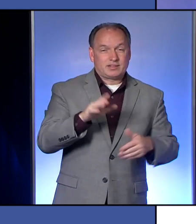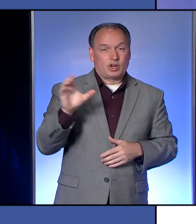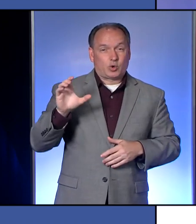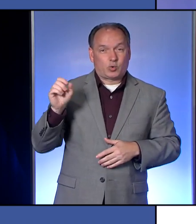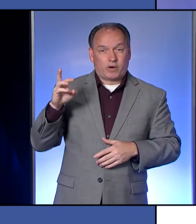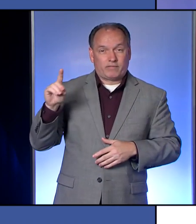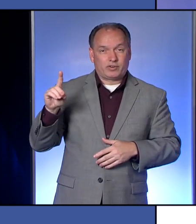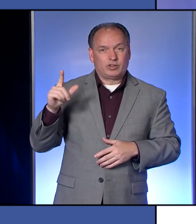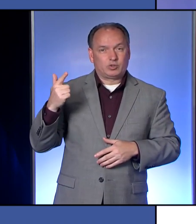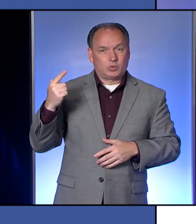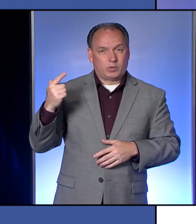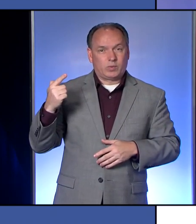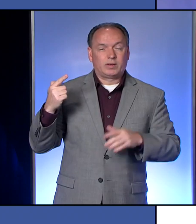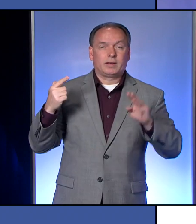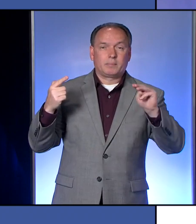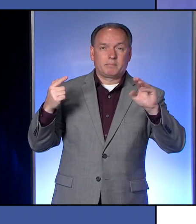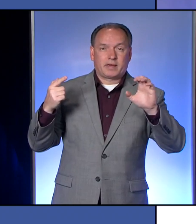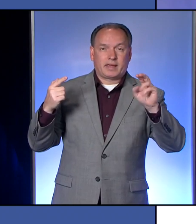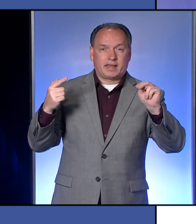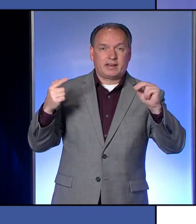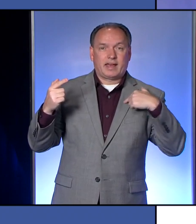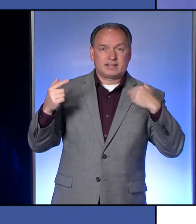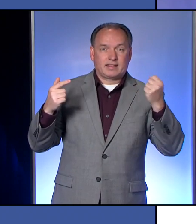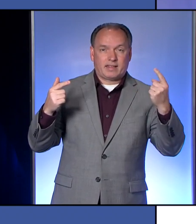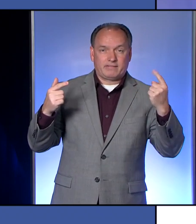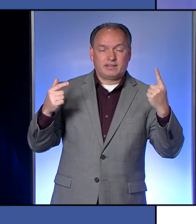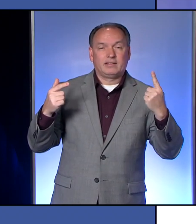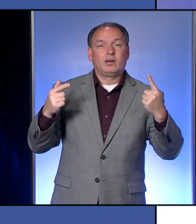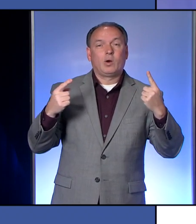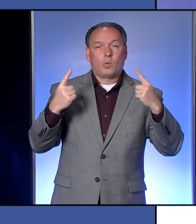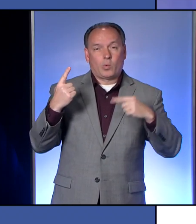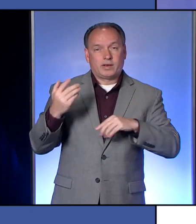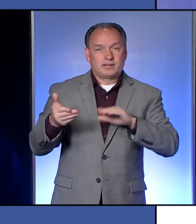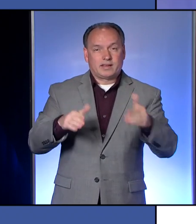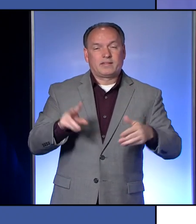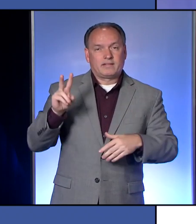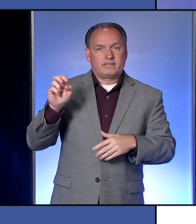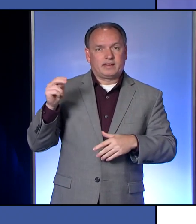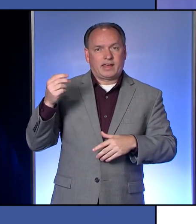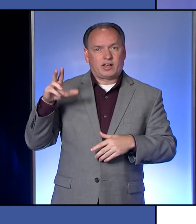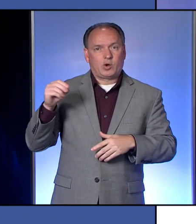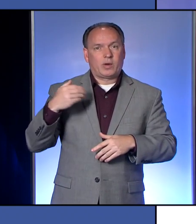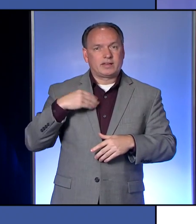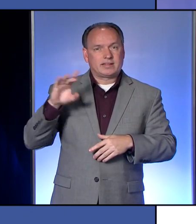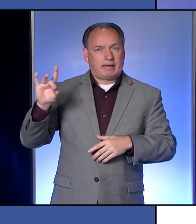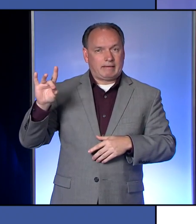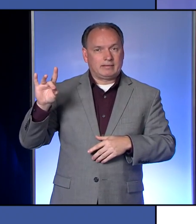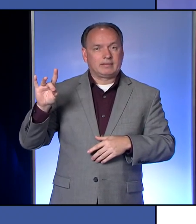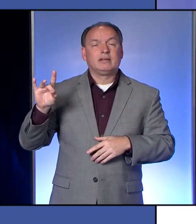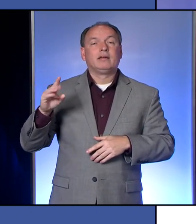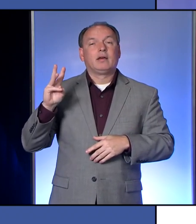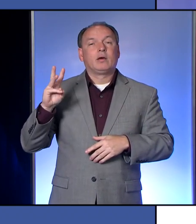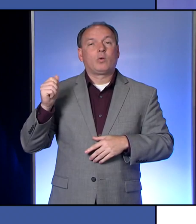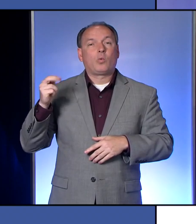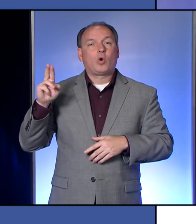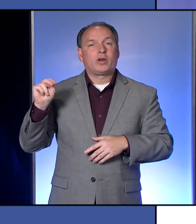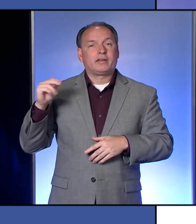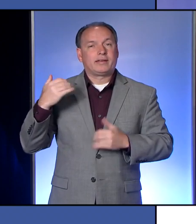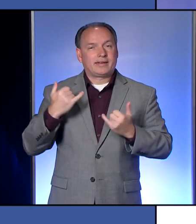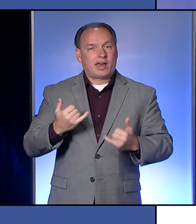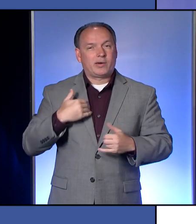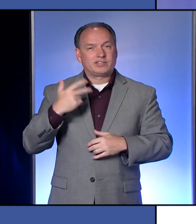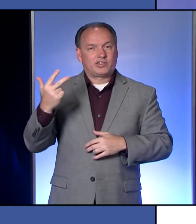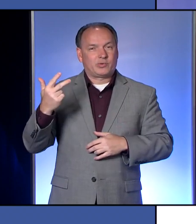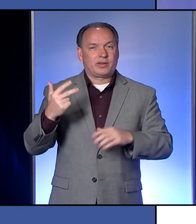County with 21 cases. McKean has 11 cases and one death. Finango has eight cases and Warren now has three cases.